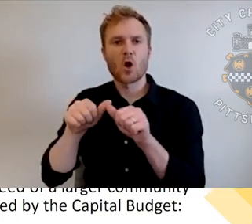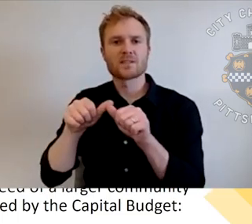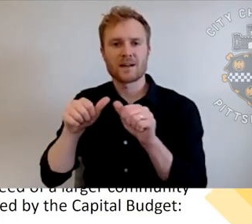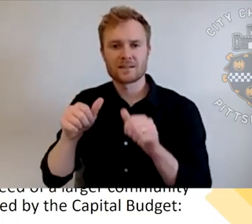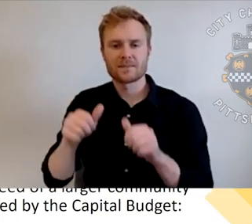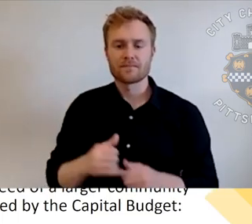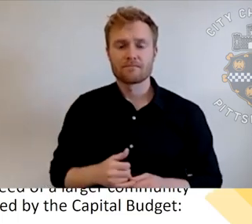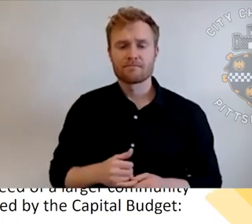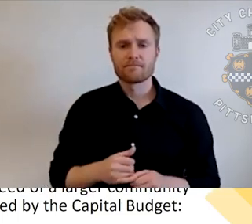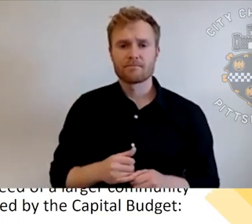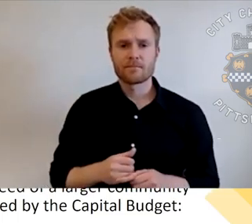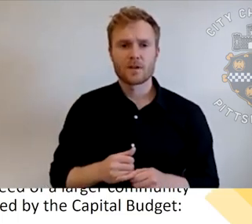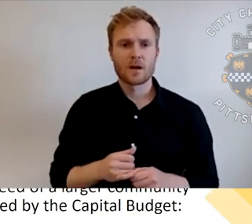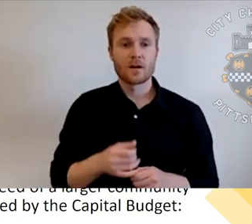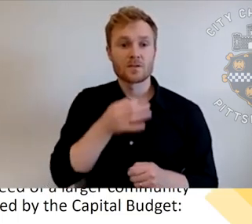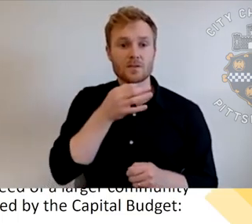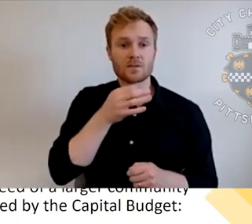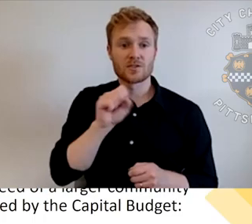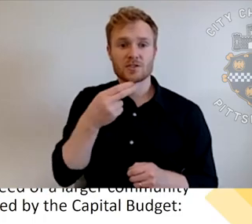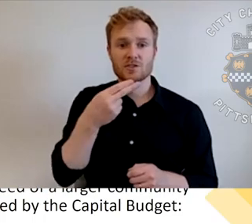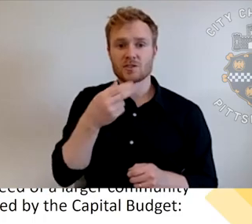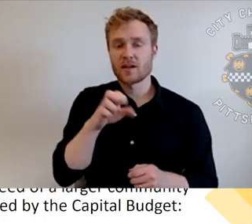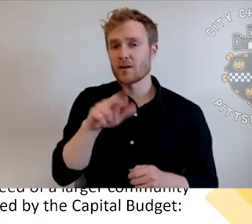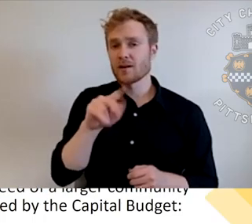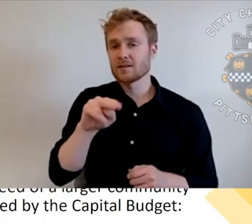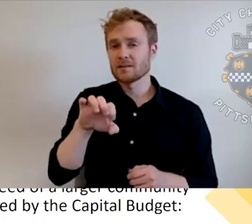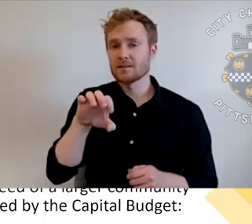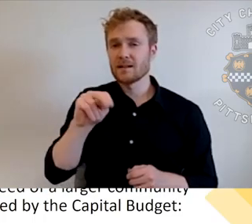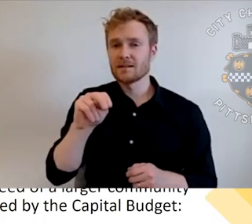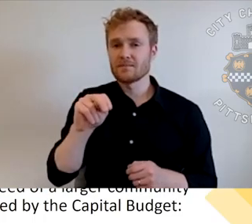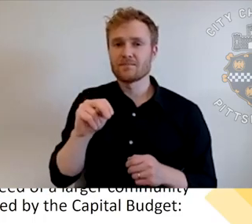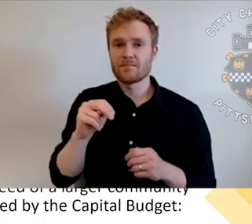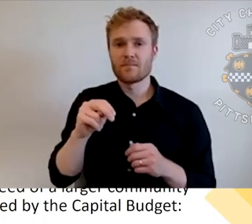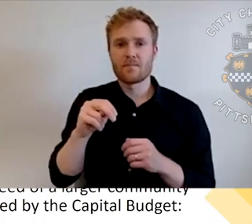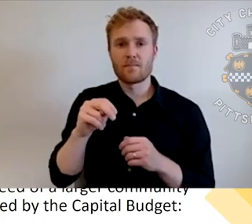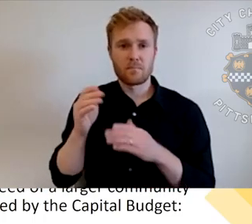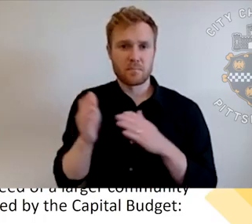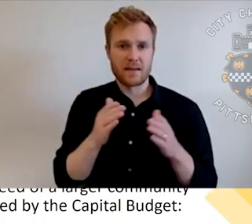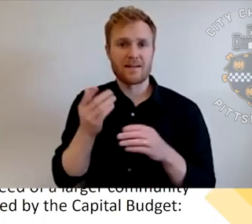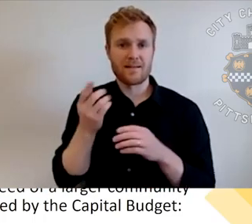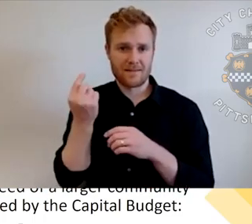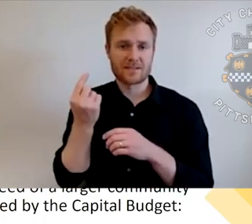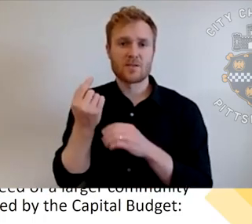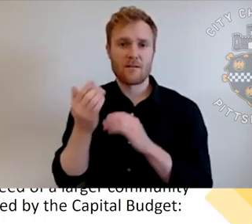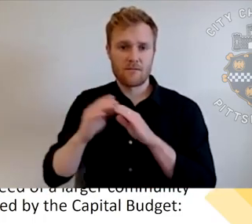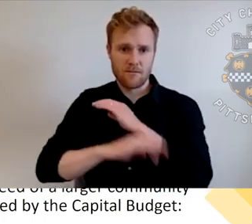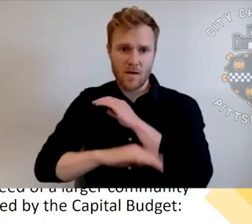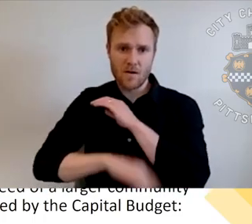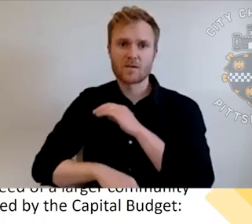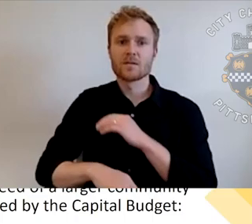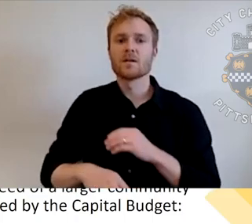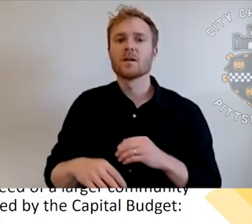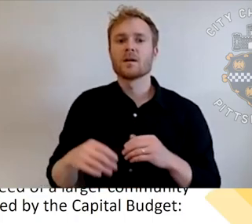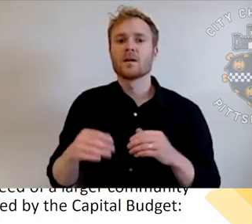upcoming park master plans too. Um, Emerald View Park master plan is one that I'm going to be leading that we're actually starting now.